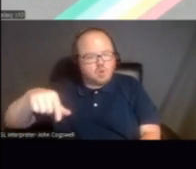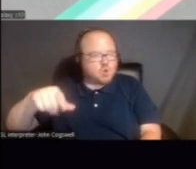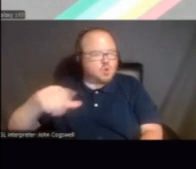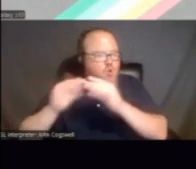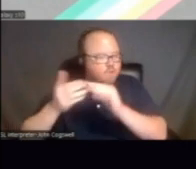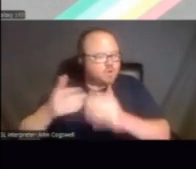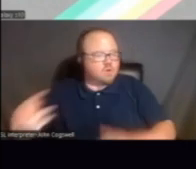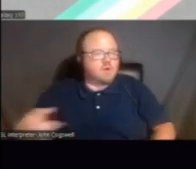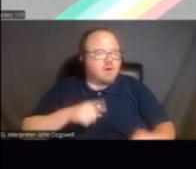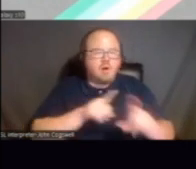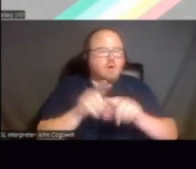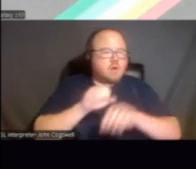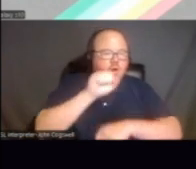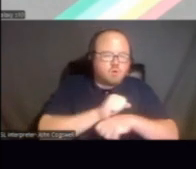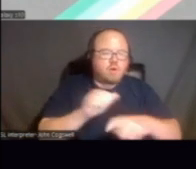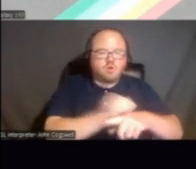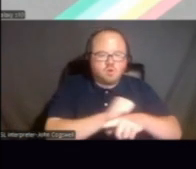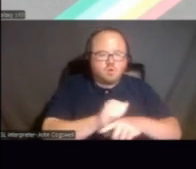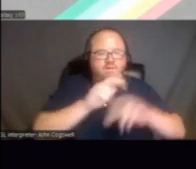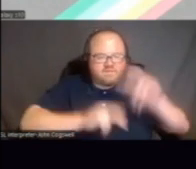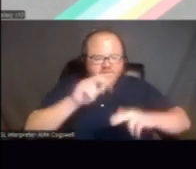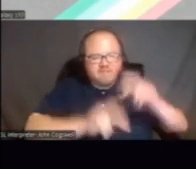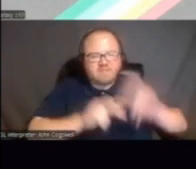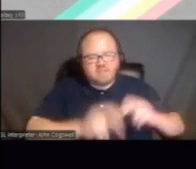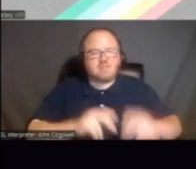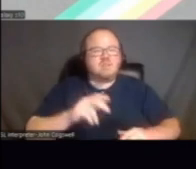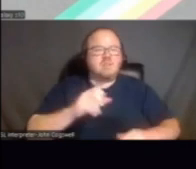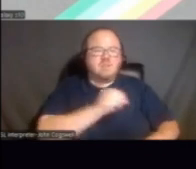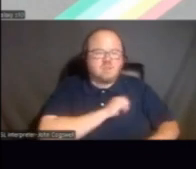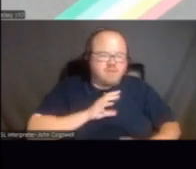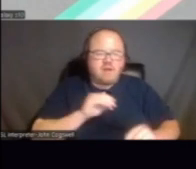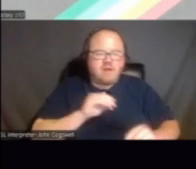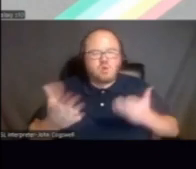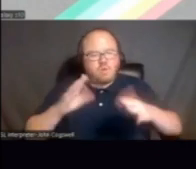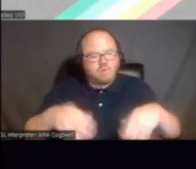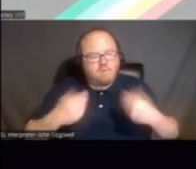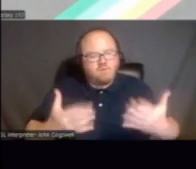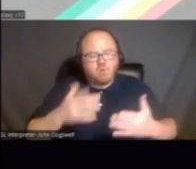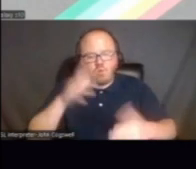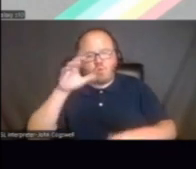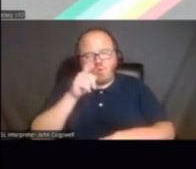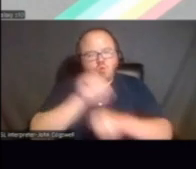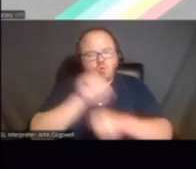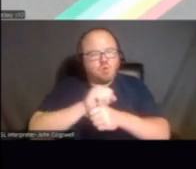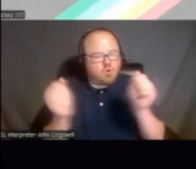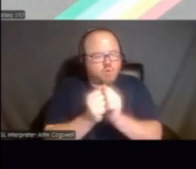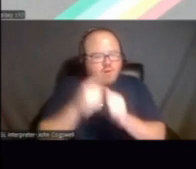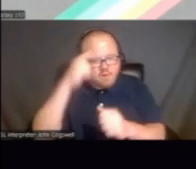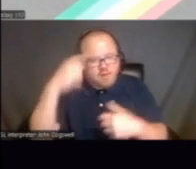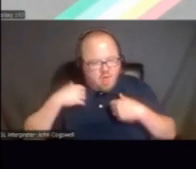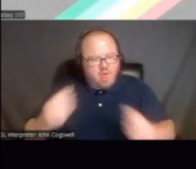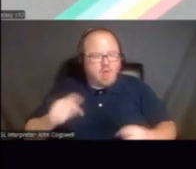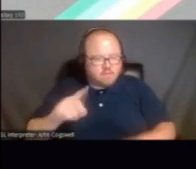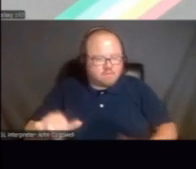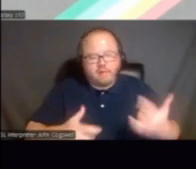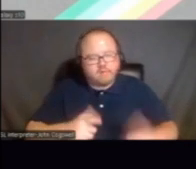We also can work with and train facility staff and other service providers who work with people with mental health disabilities, such as law